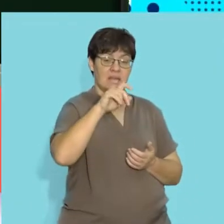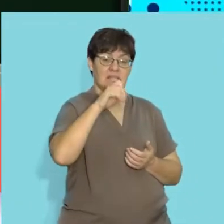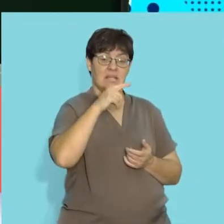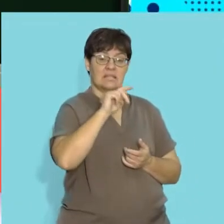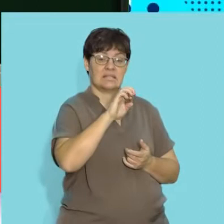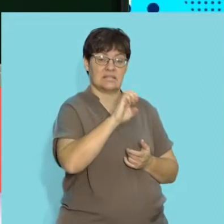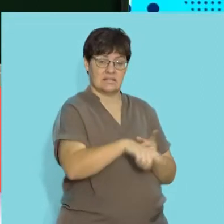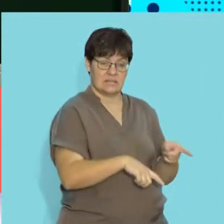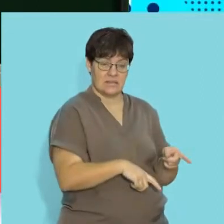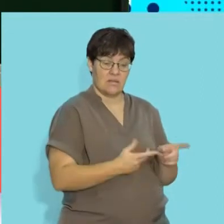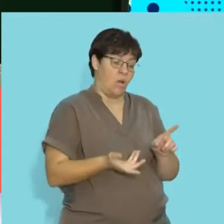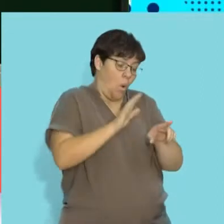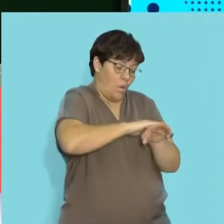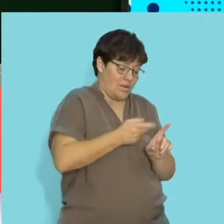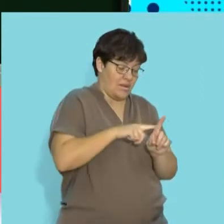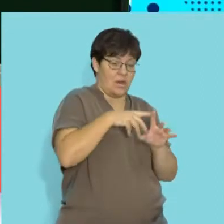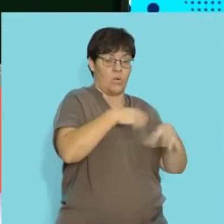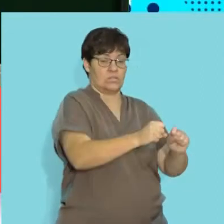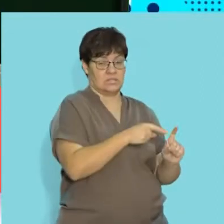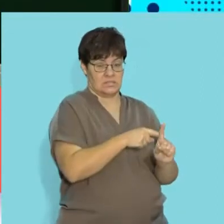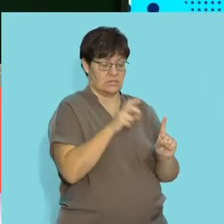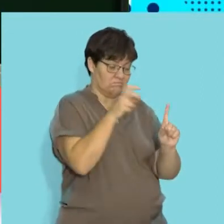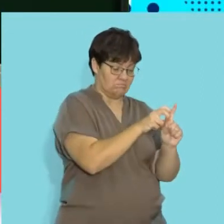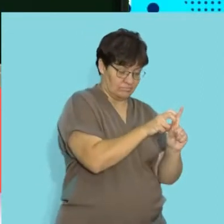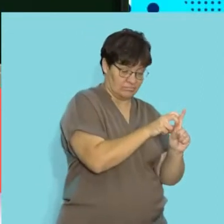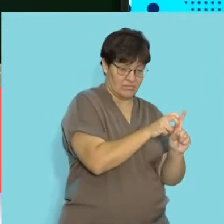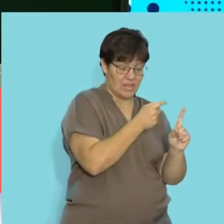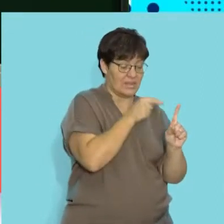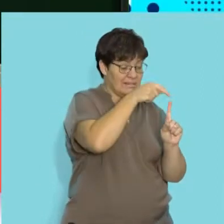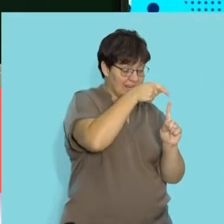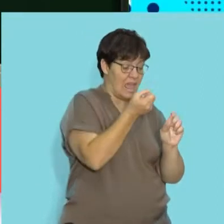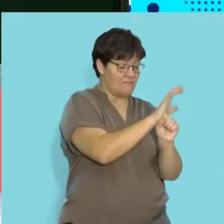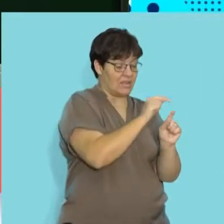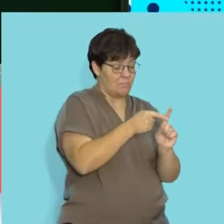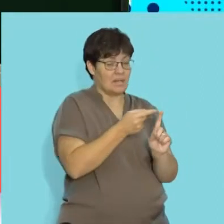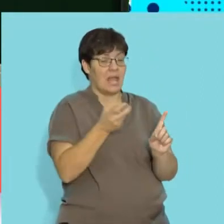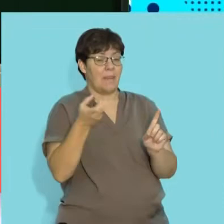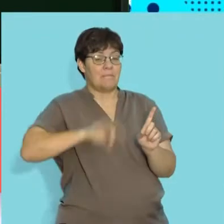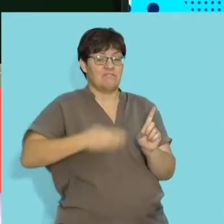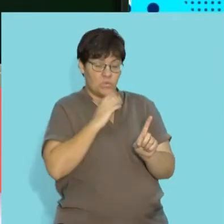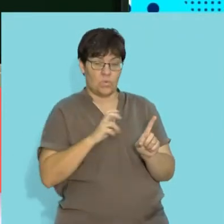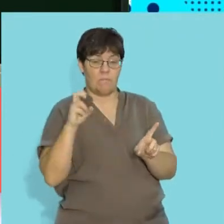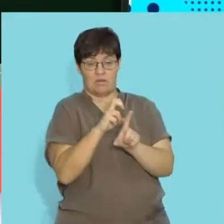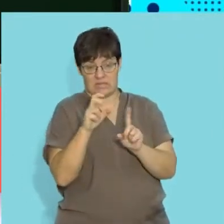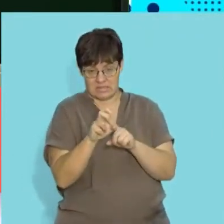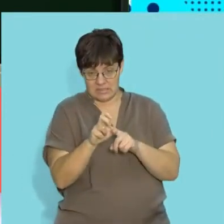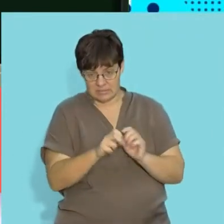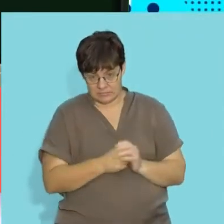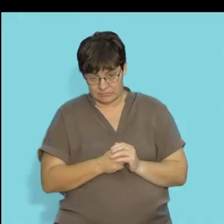about, parasitism. Parasites living on a host, where the host is affected and the parasite benefits. The